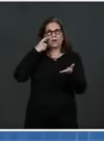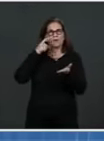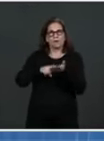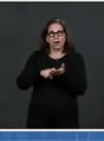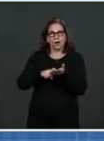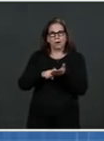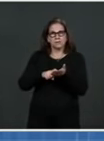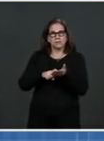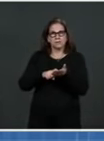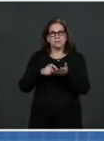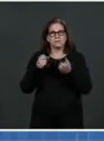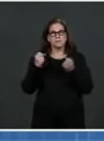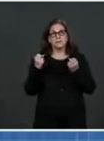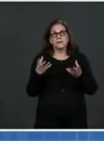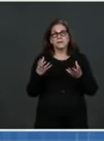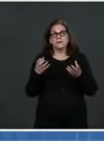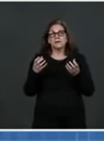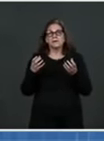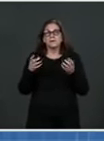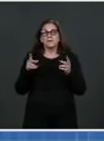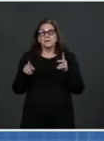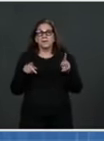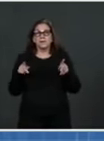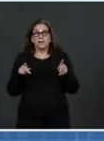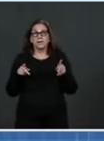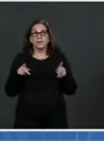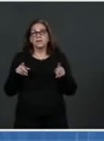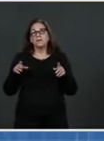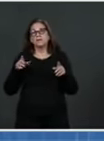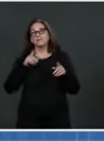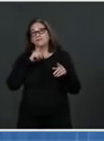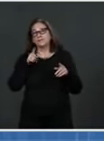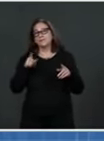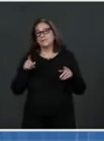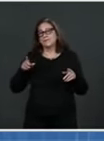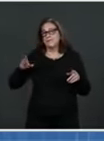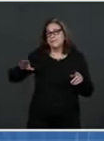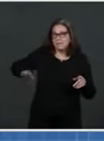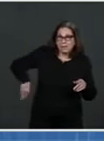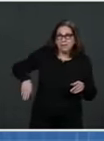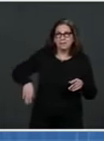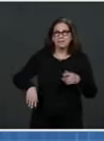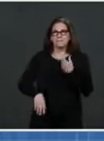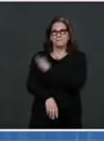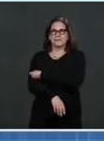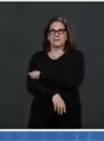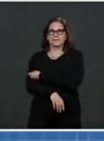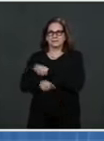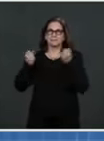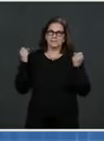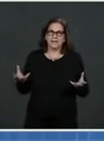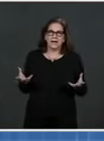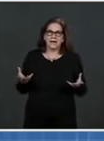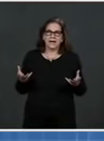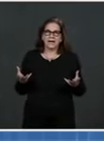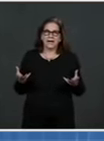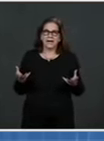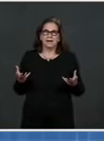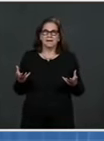millions and millions of Americans that have not yet been vaccinated. So that's a fundamental equity issue.